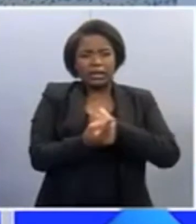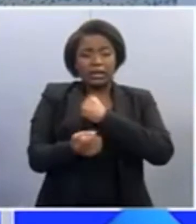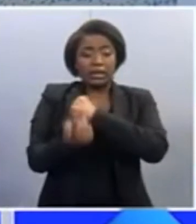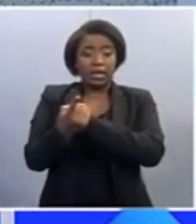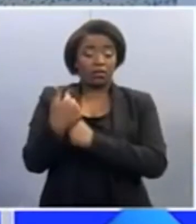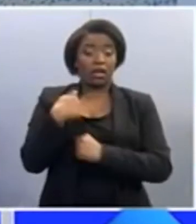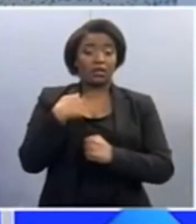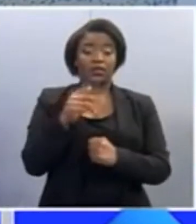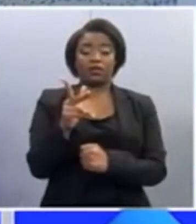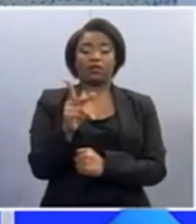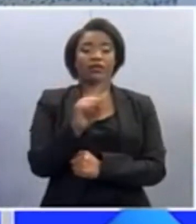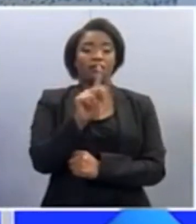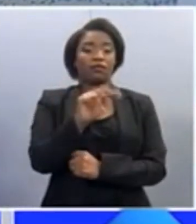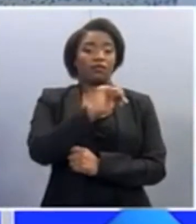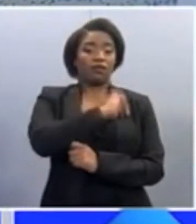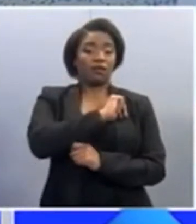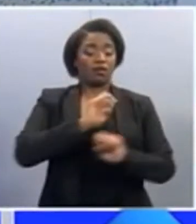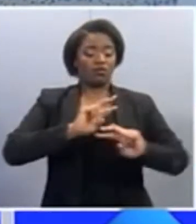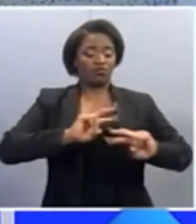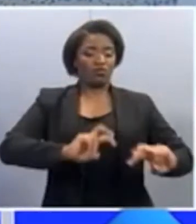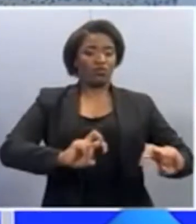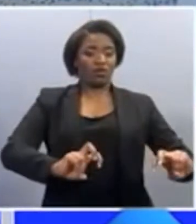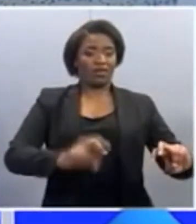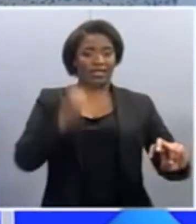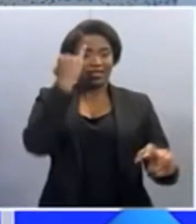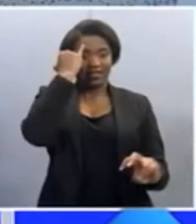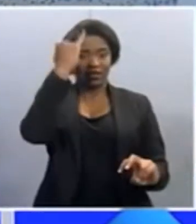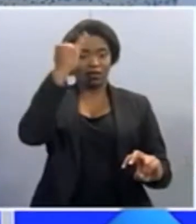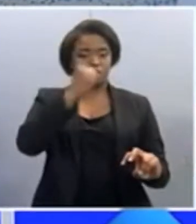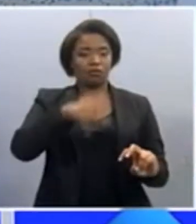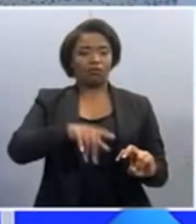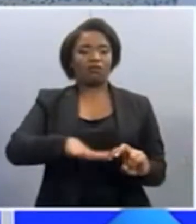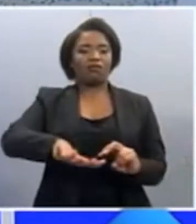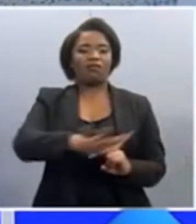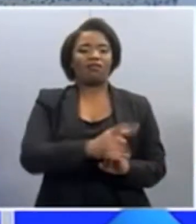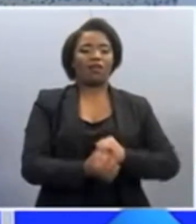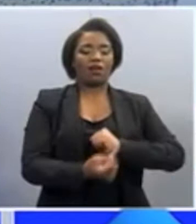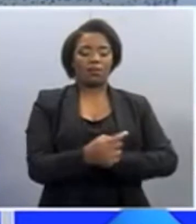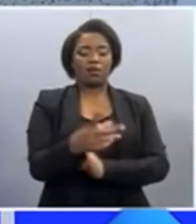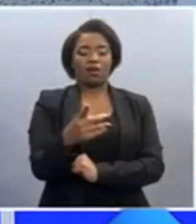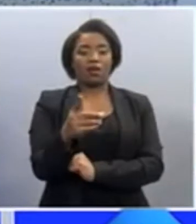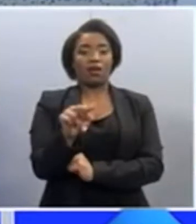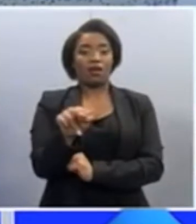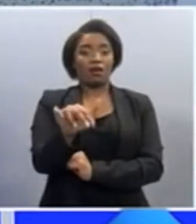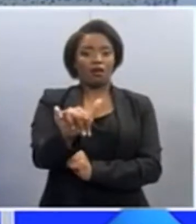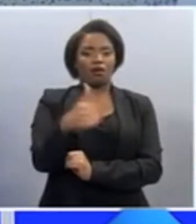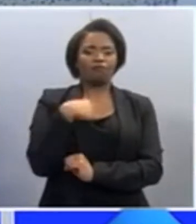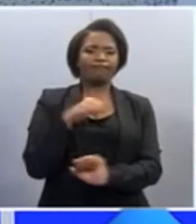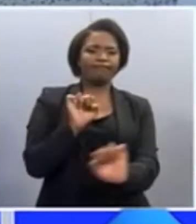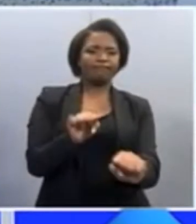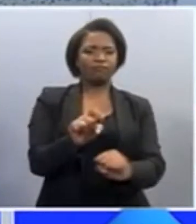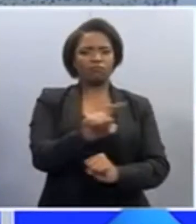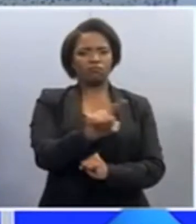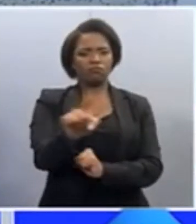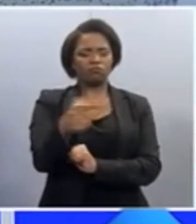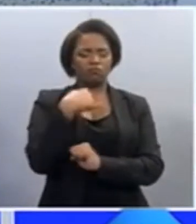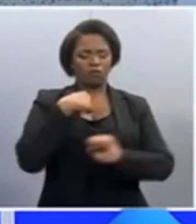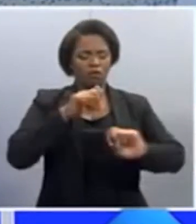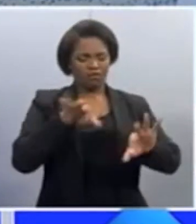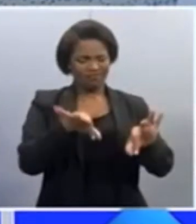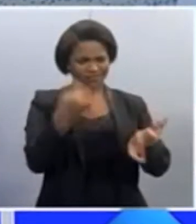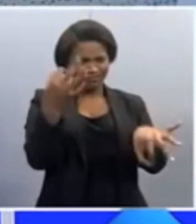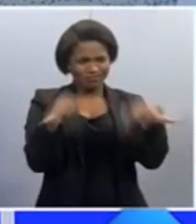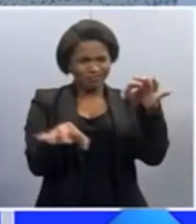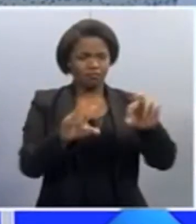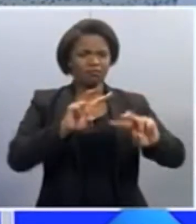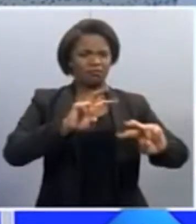is being done at the KZN Research and Innovation Sequency Platform. DNA Sequency allows experts to analyze a particular virus